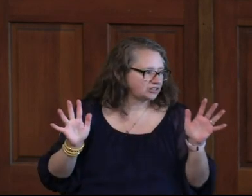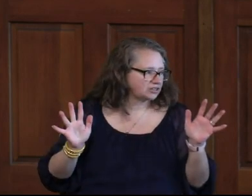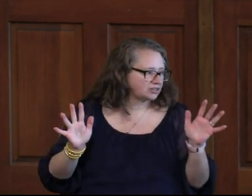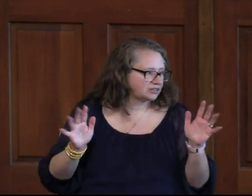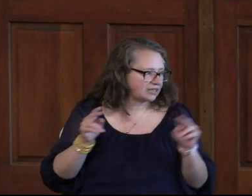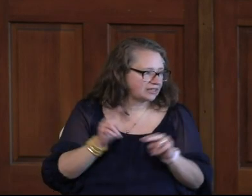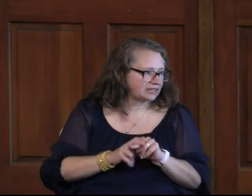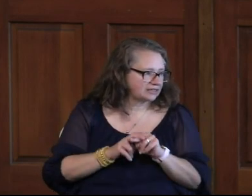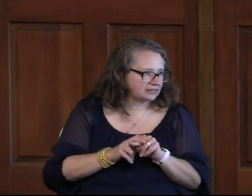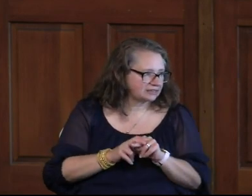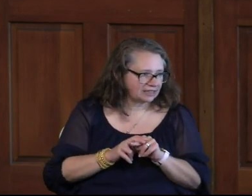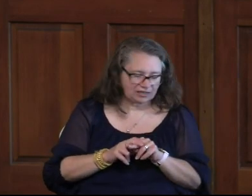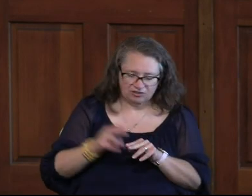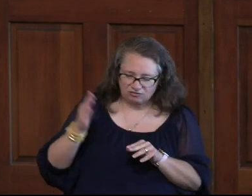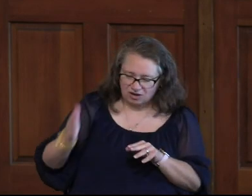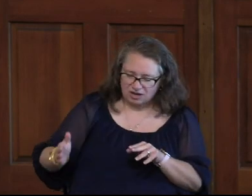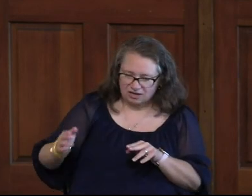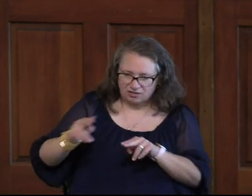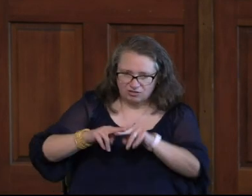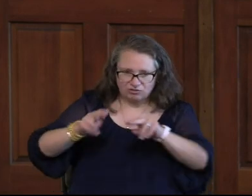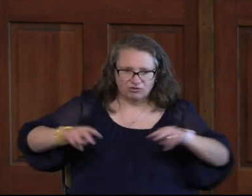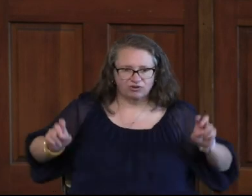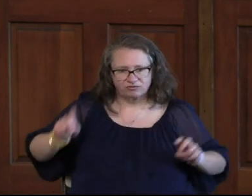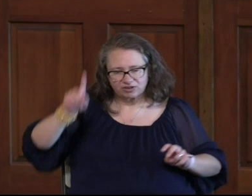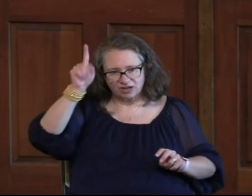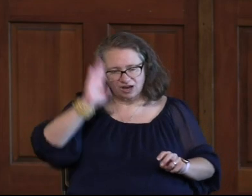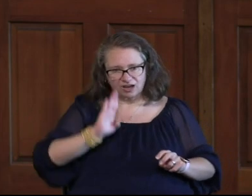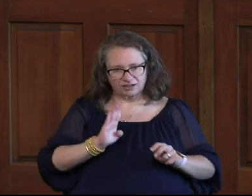He is seated at the right hand of the throne of God.